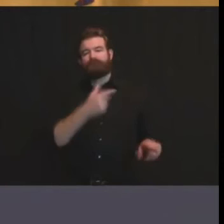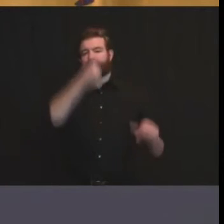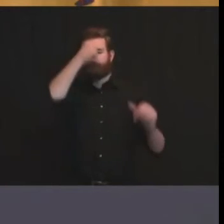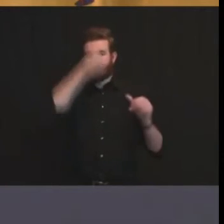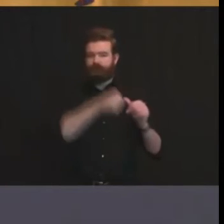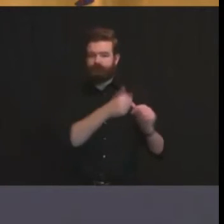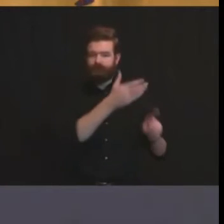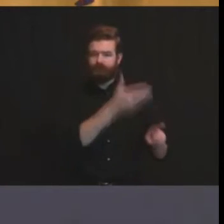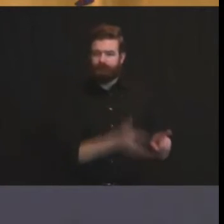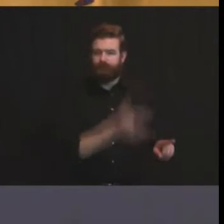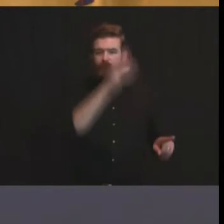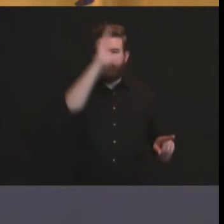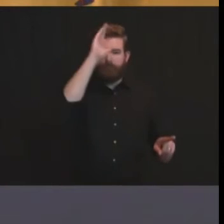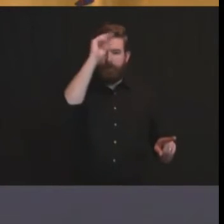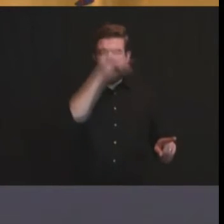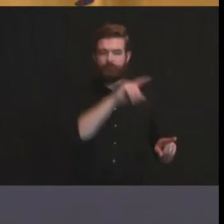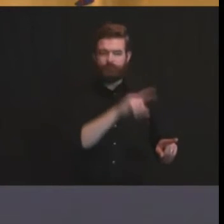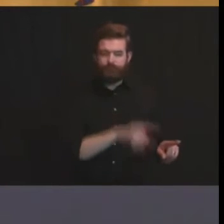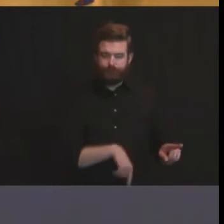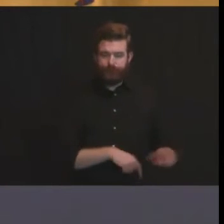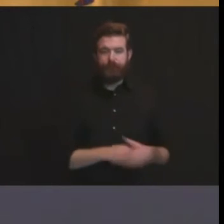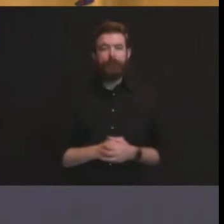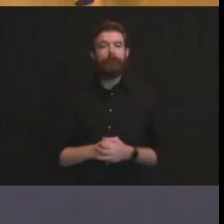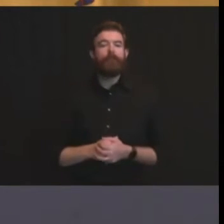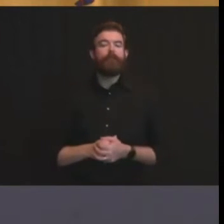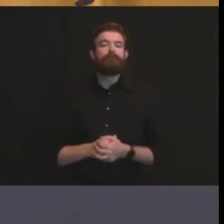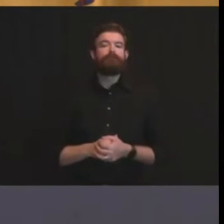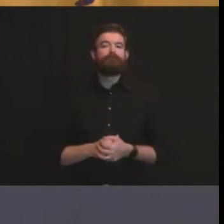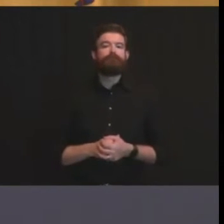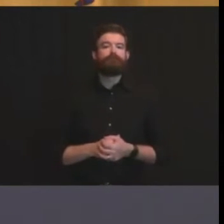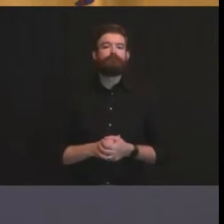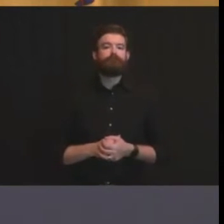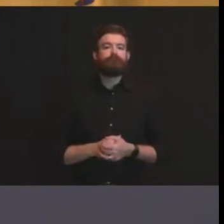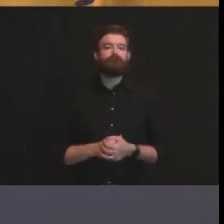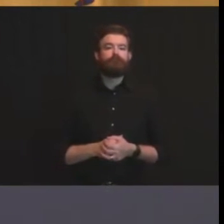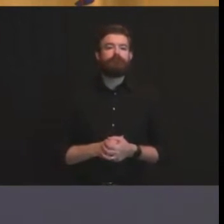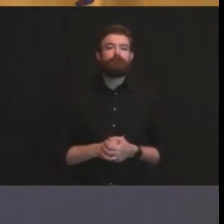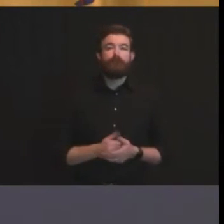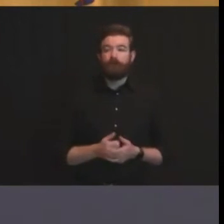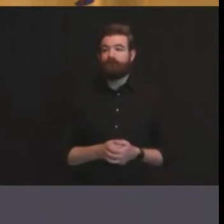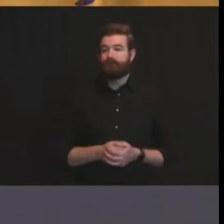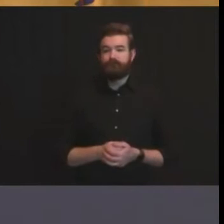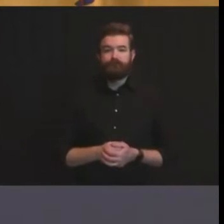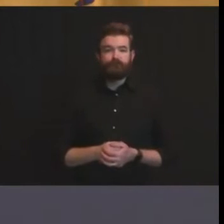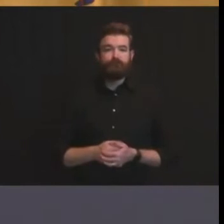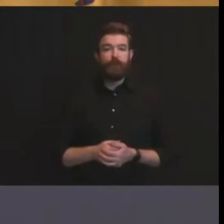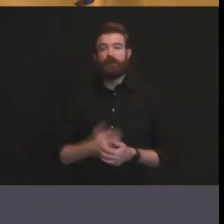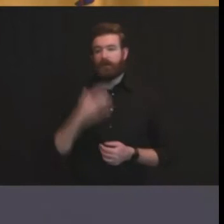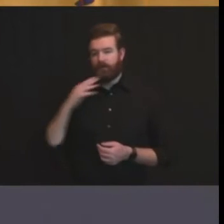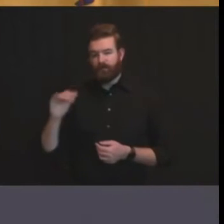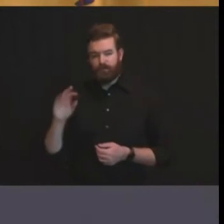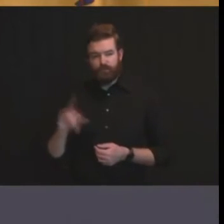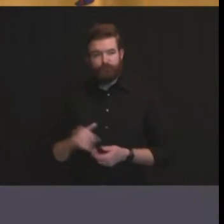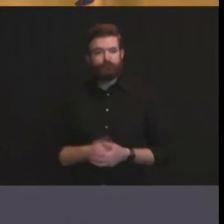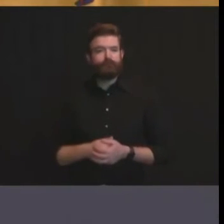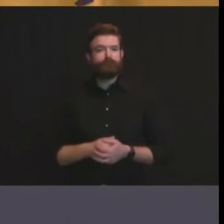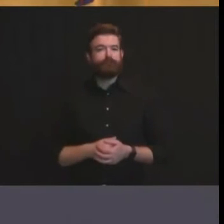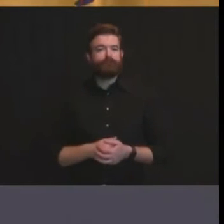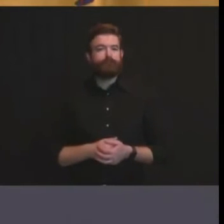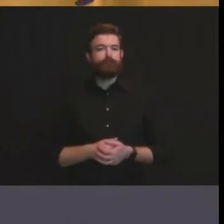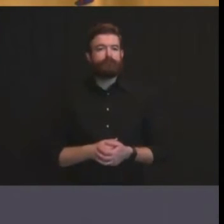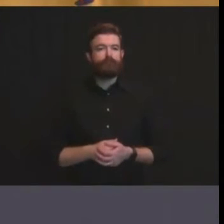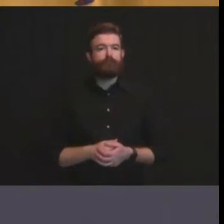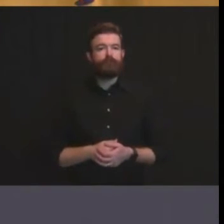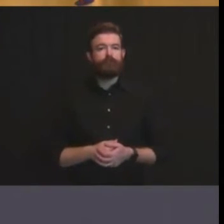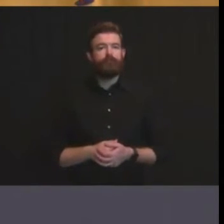as a step in a direction that needs sadly needs to be taken so i want to thank judy and ed as always we didn't pull you in from the bullpen